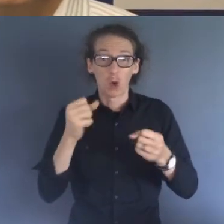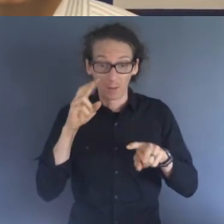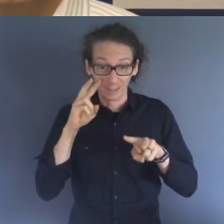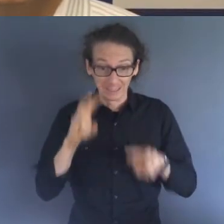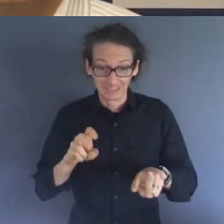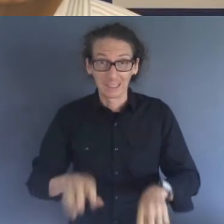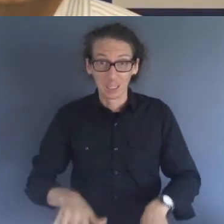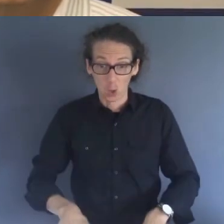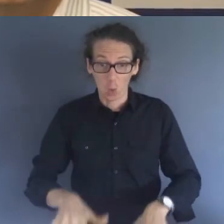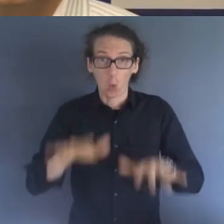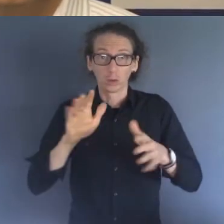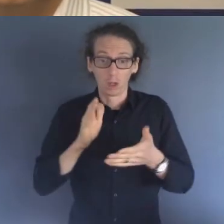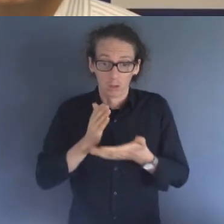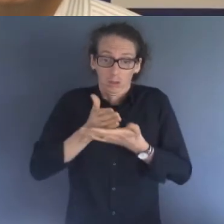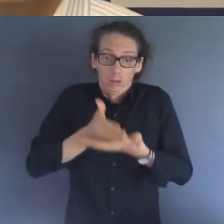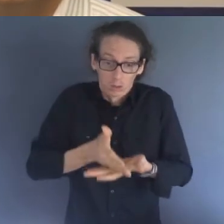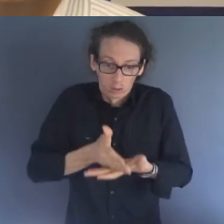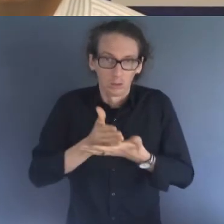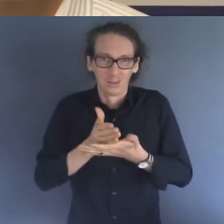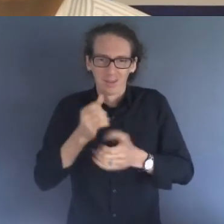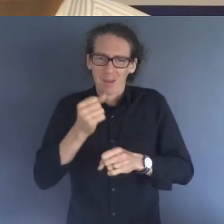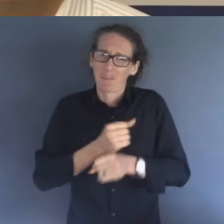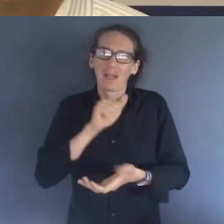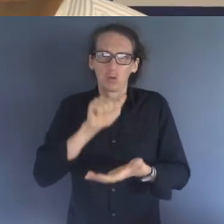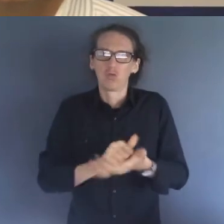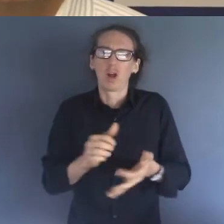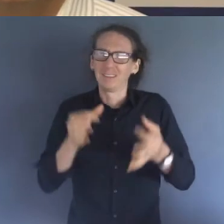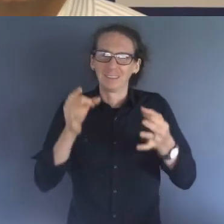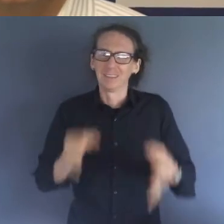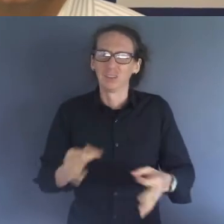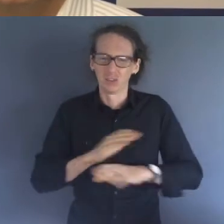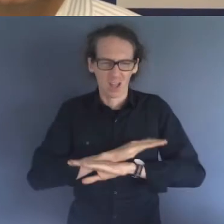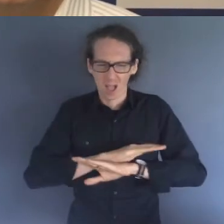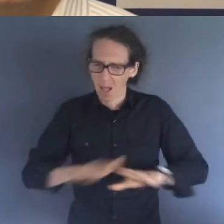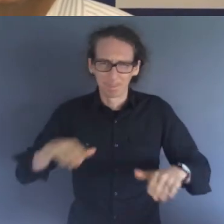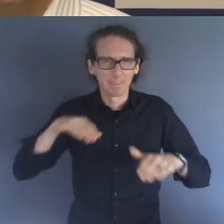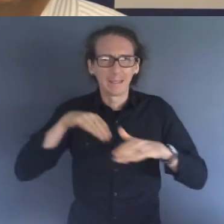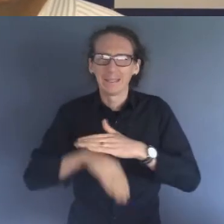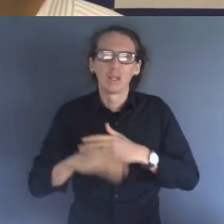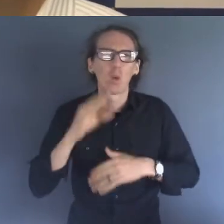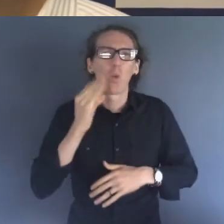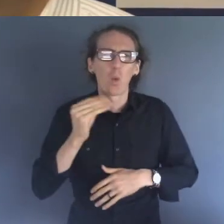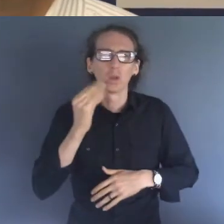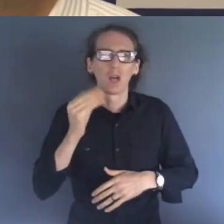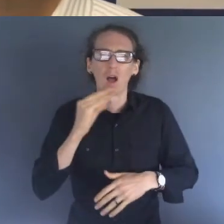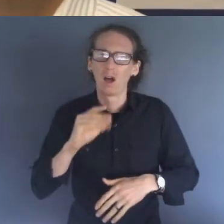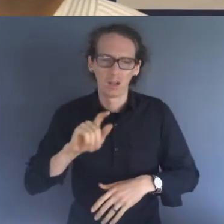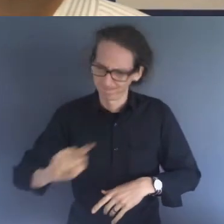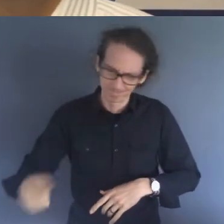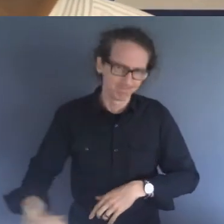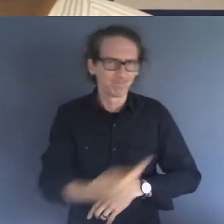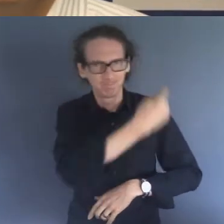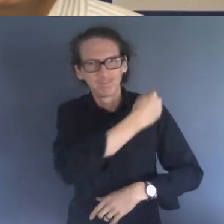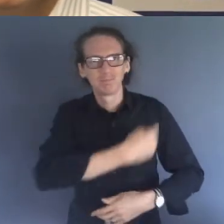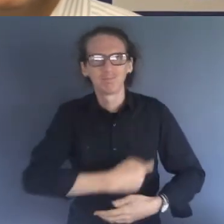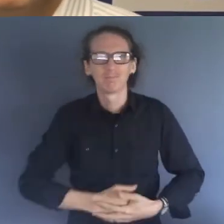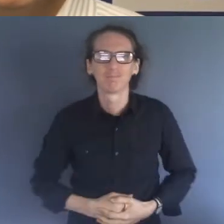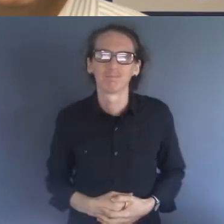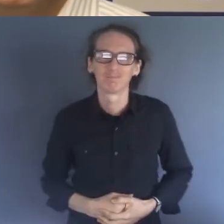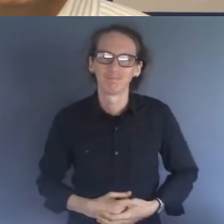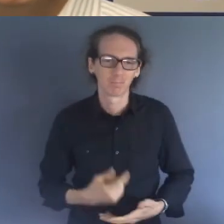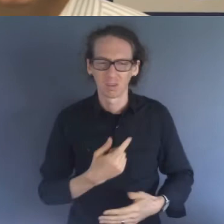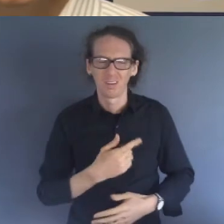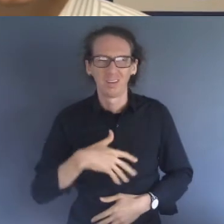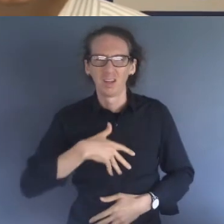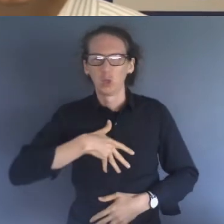critical decision to make, make sure it's the right one and do not go through that border. The last thing we want to do is put our